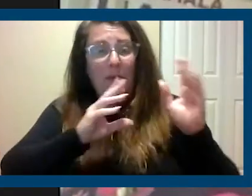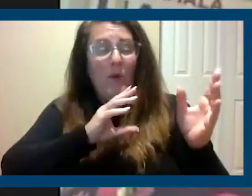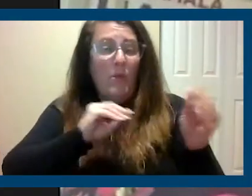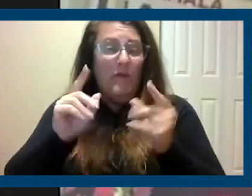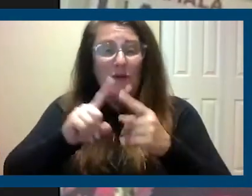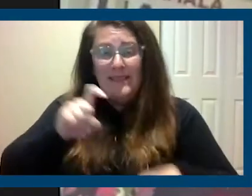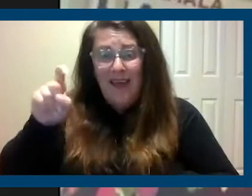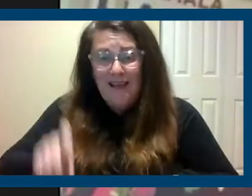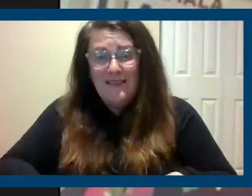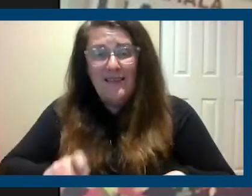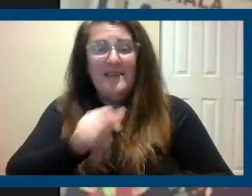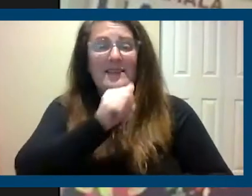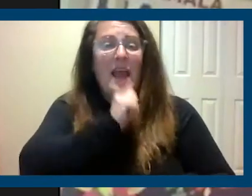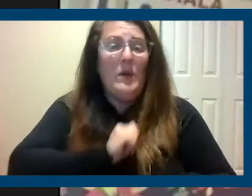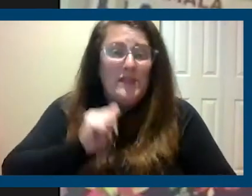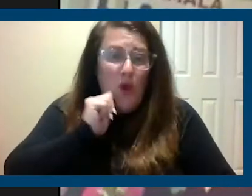Arizona.